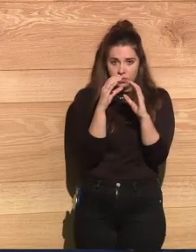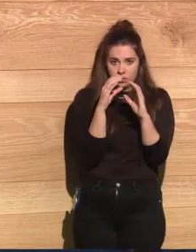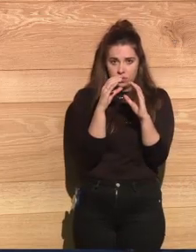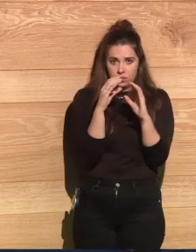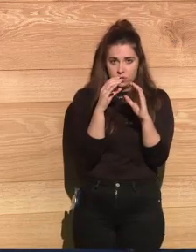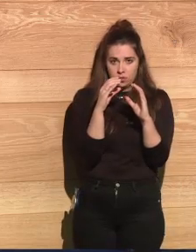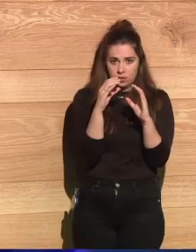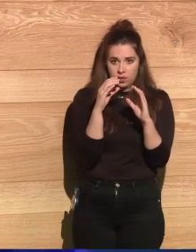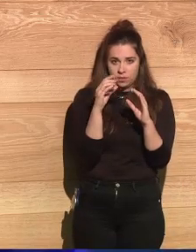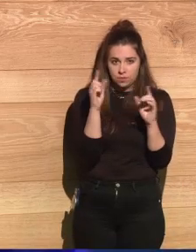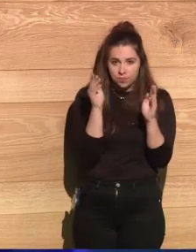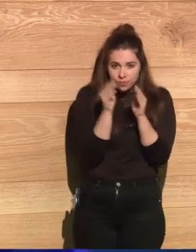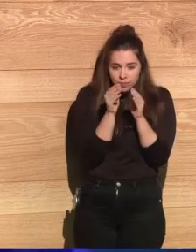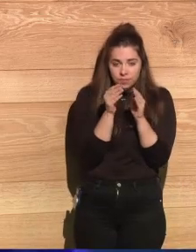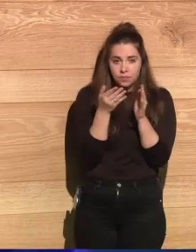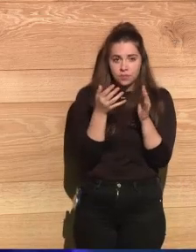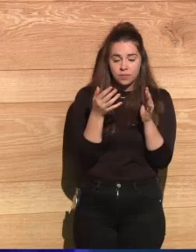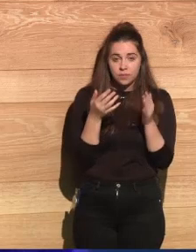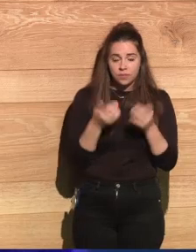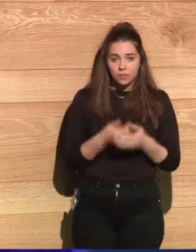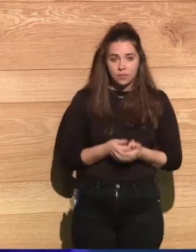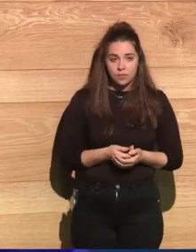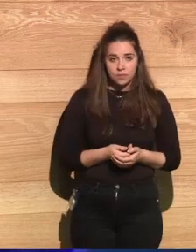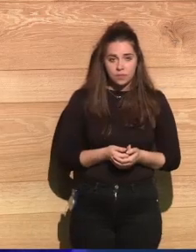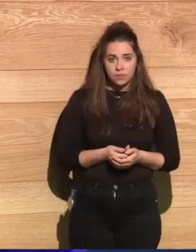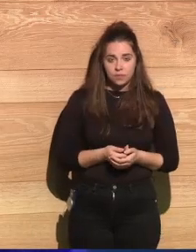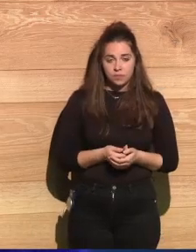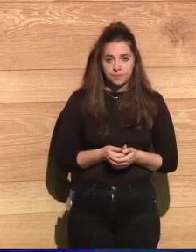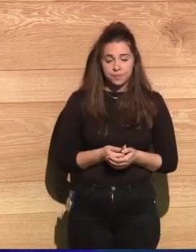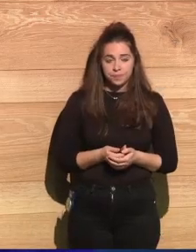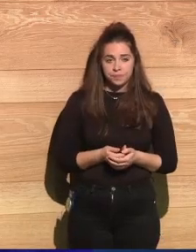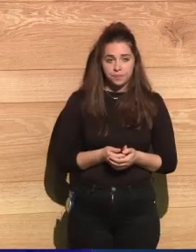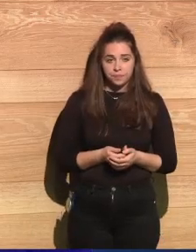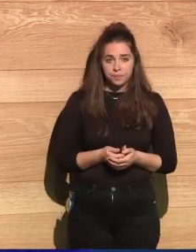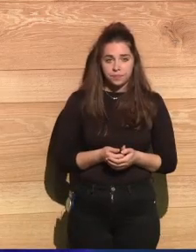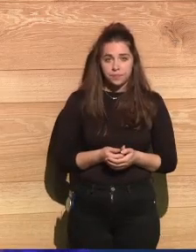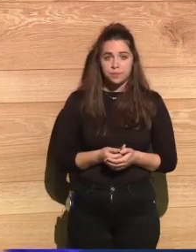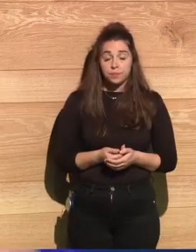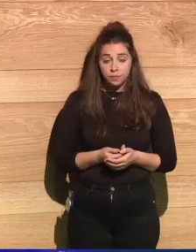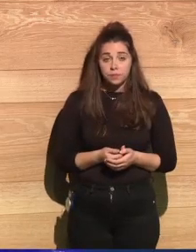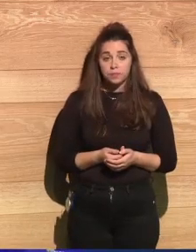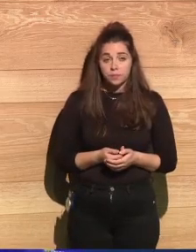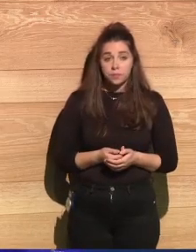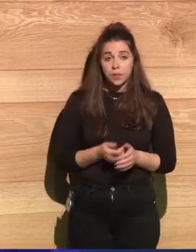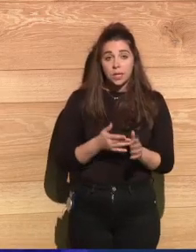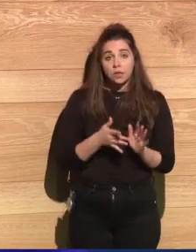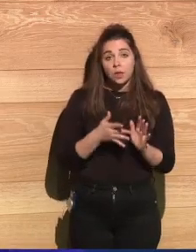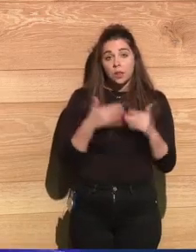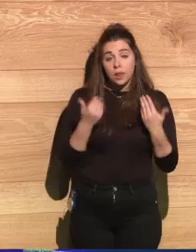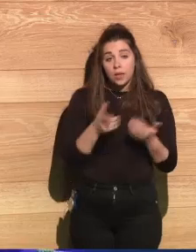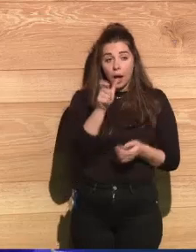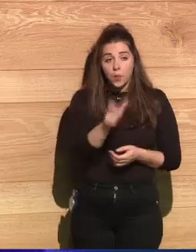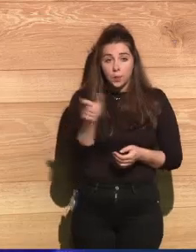And so people feared, those of us who were in the